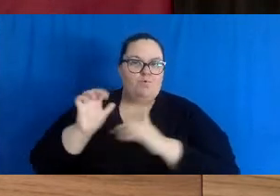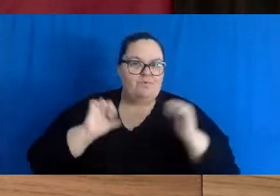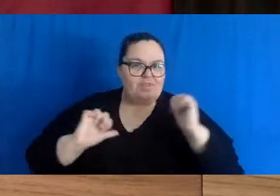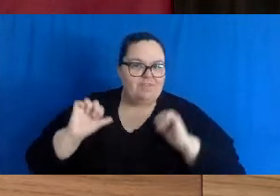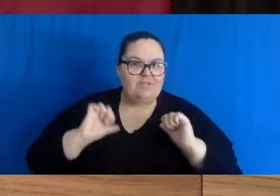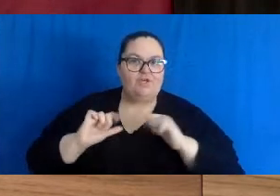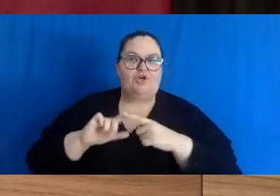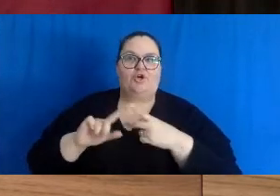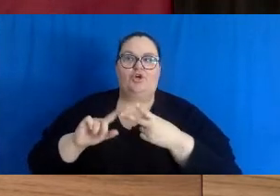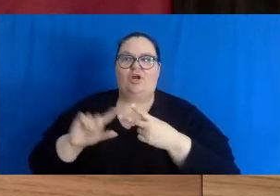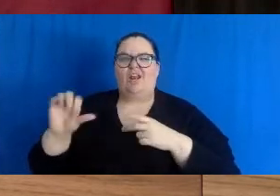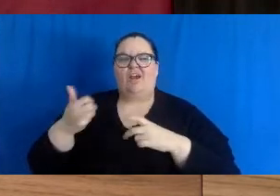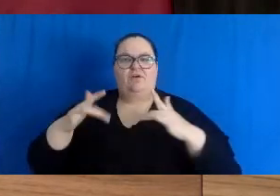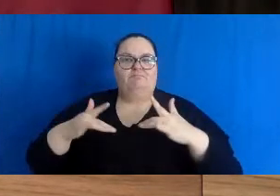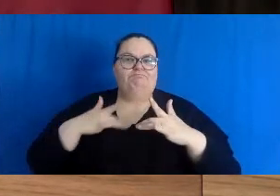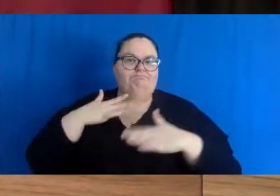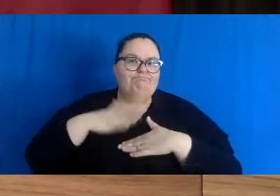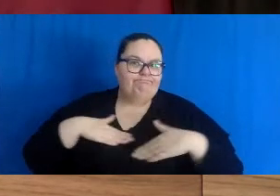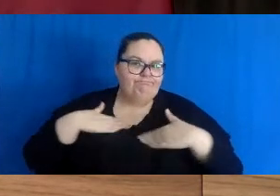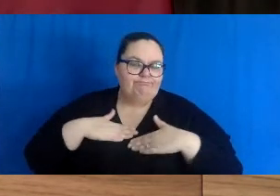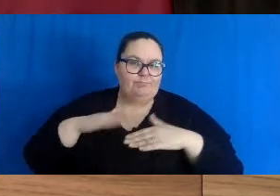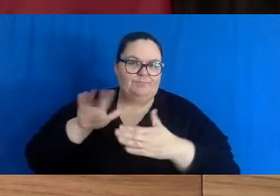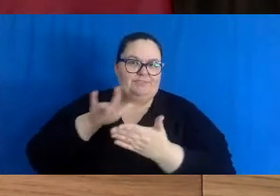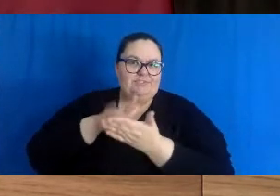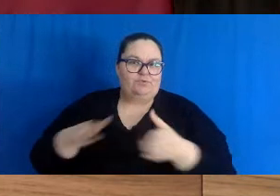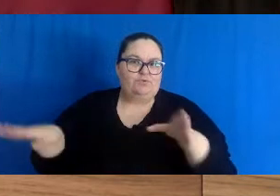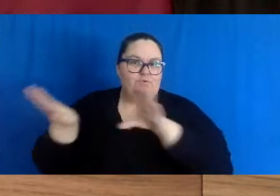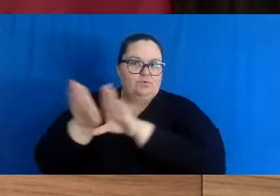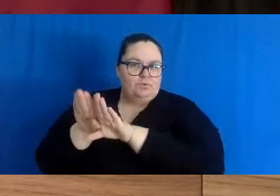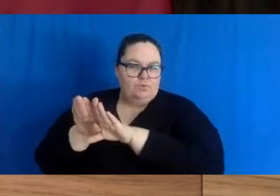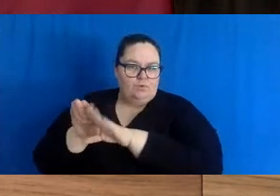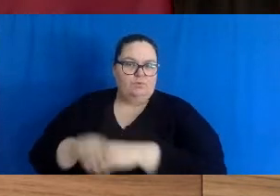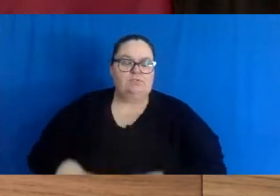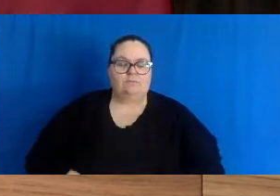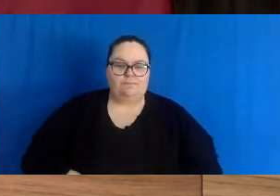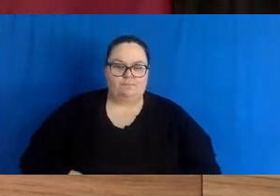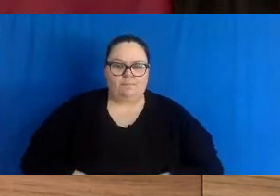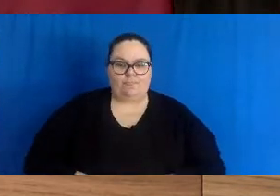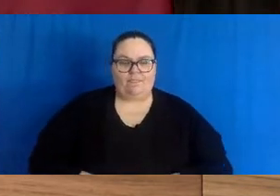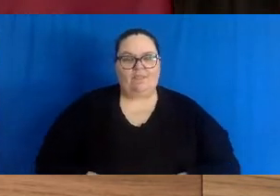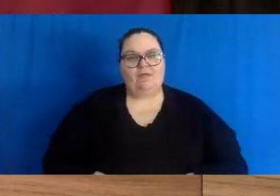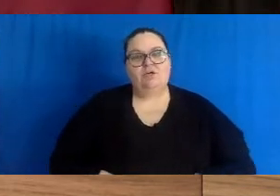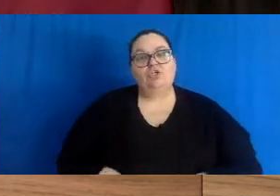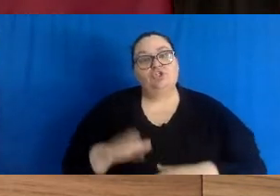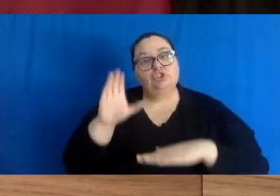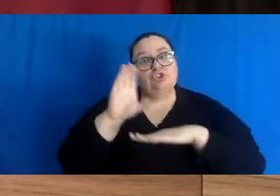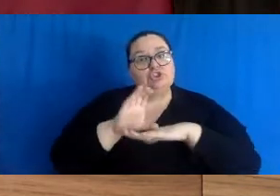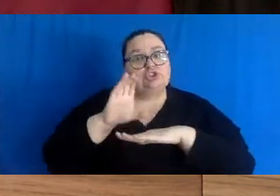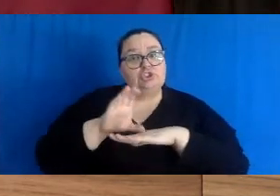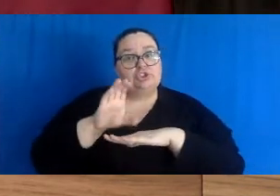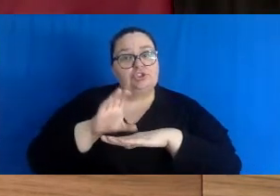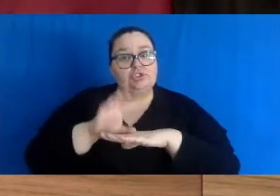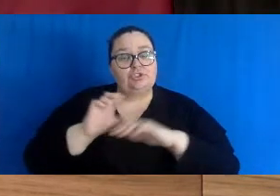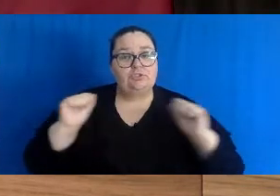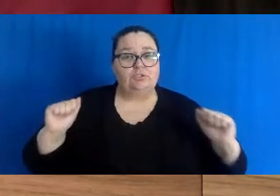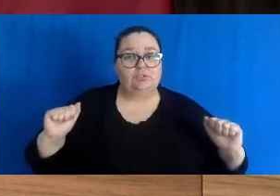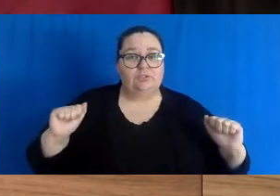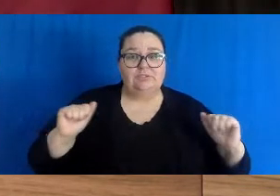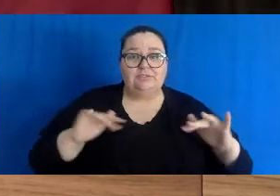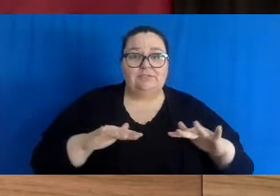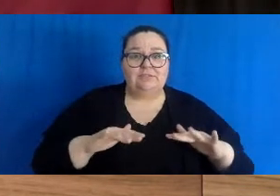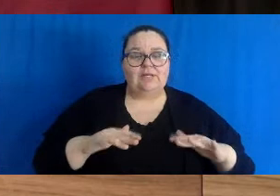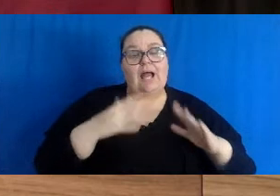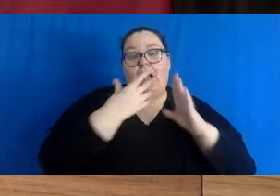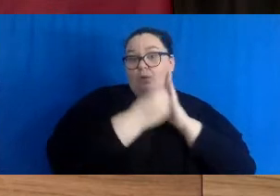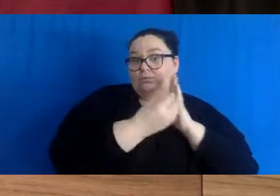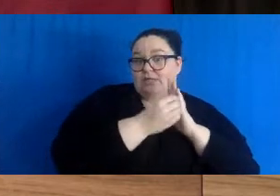and other entertainment centers. Faith-based gatherings may only take place or outdoors